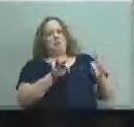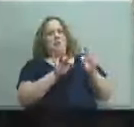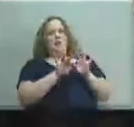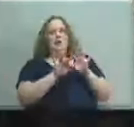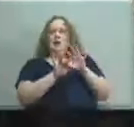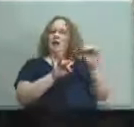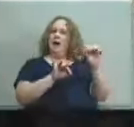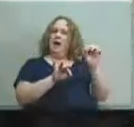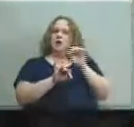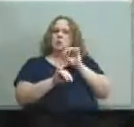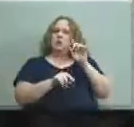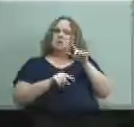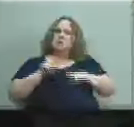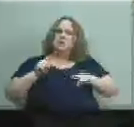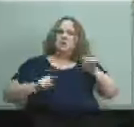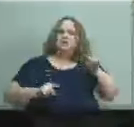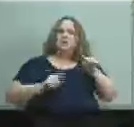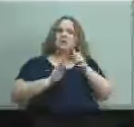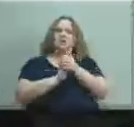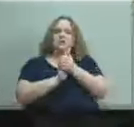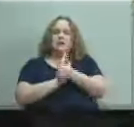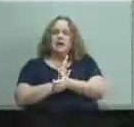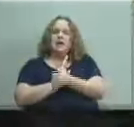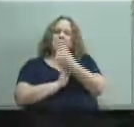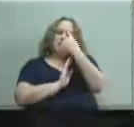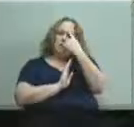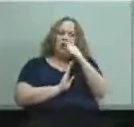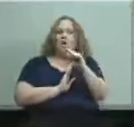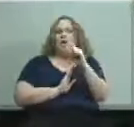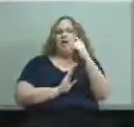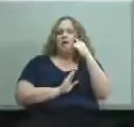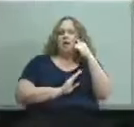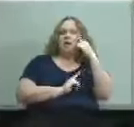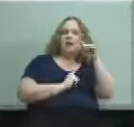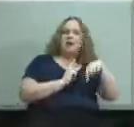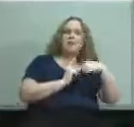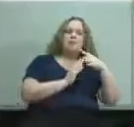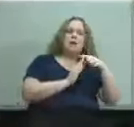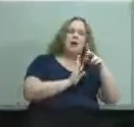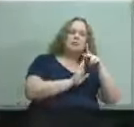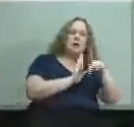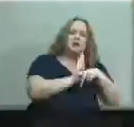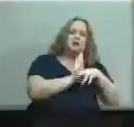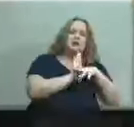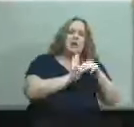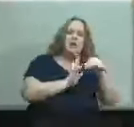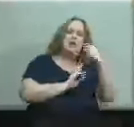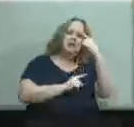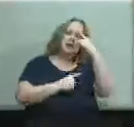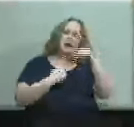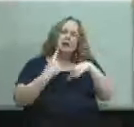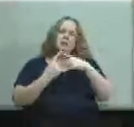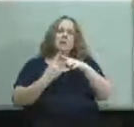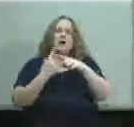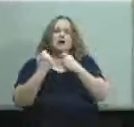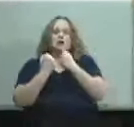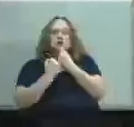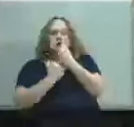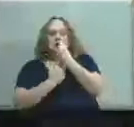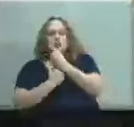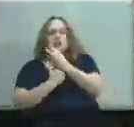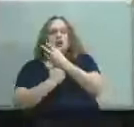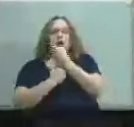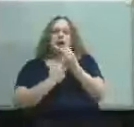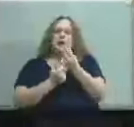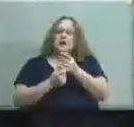diverse kinds of talents both in sort of thinking about policy and um and structures but also language and framing and